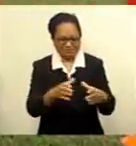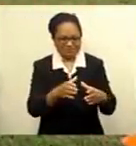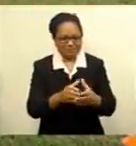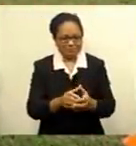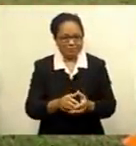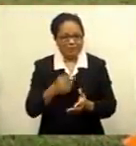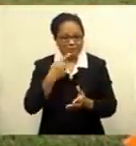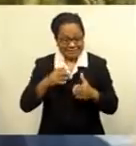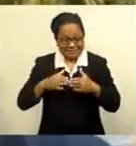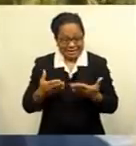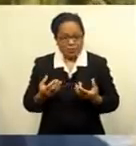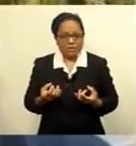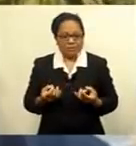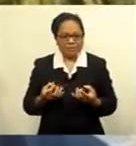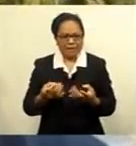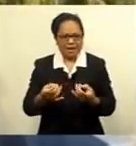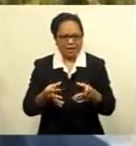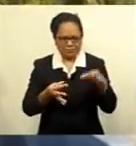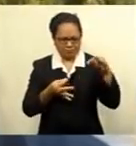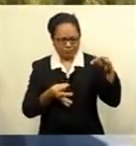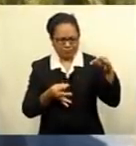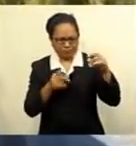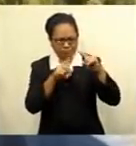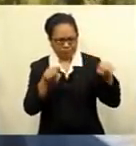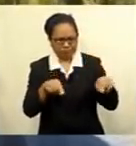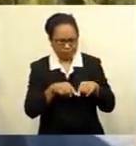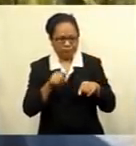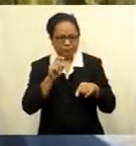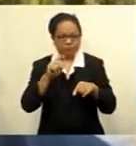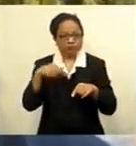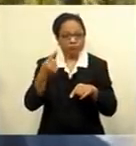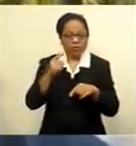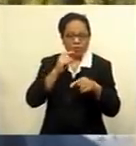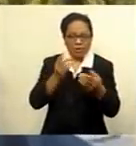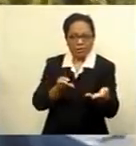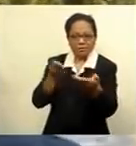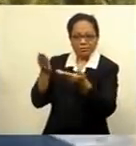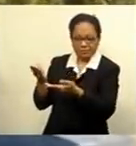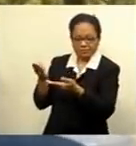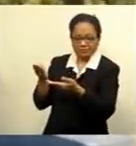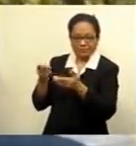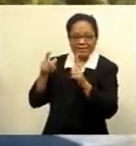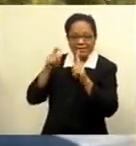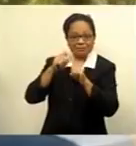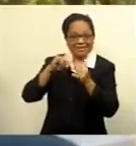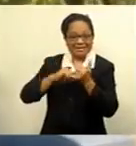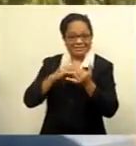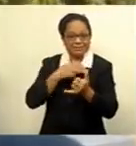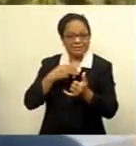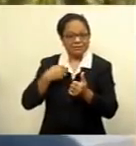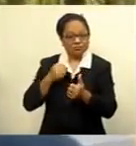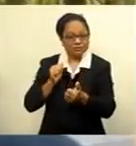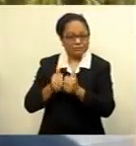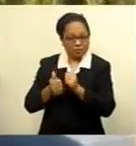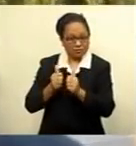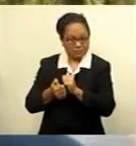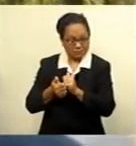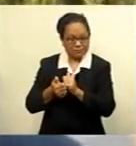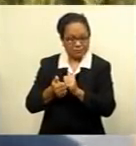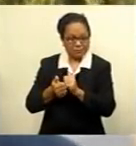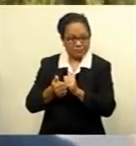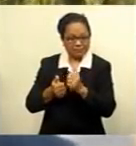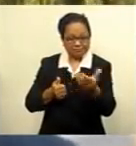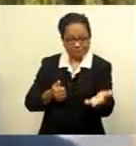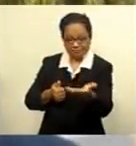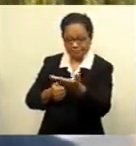which will be submitted tomorrow to the PS Ministry of Sports which